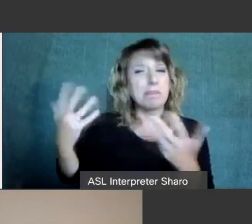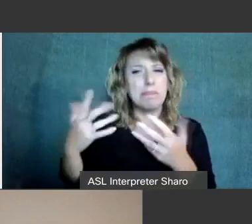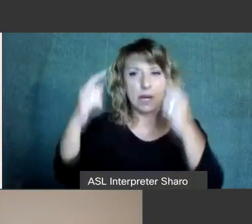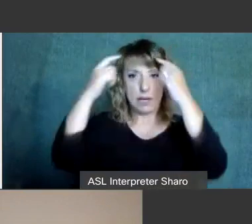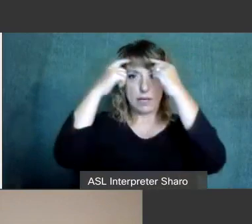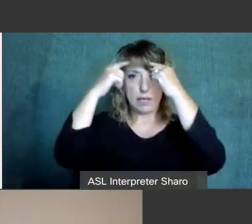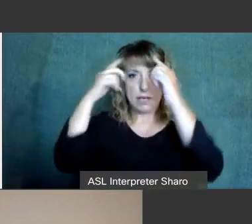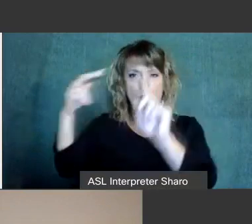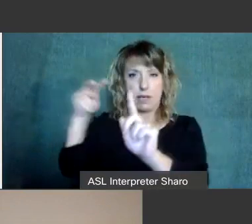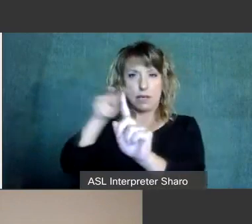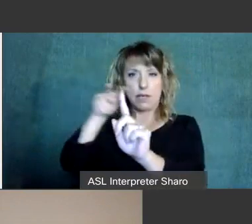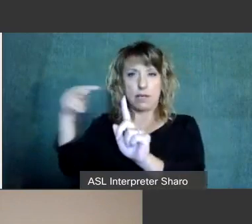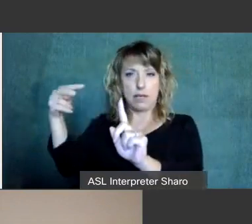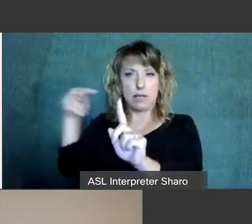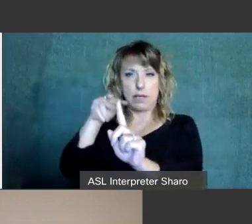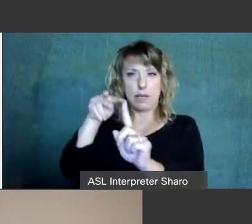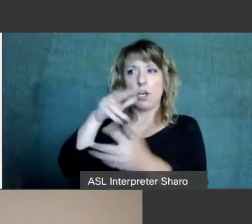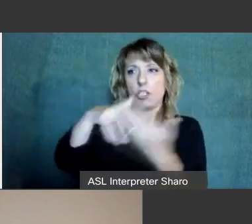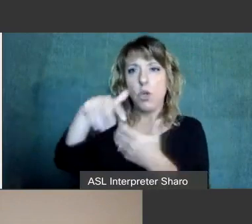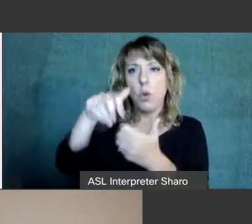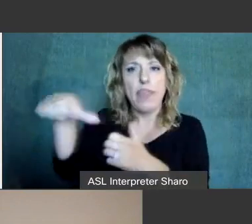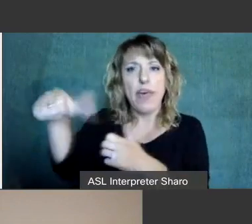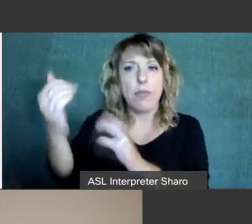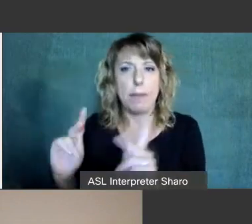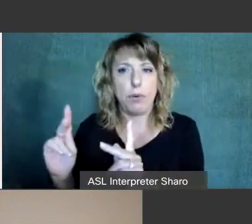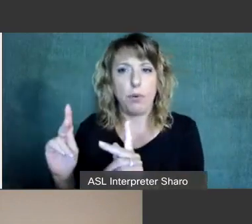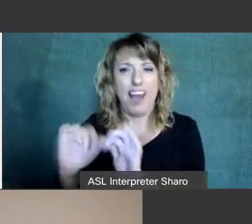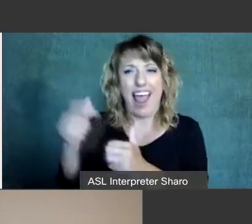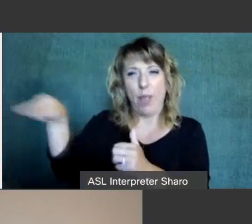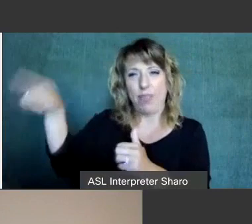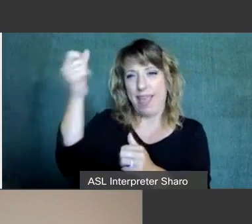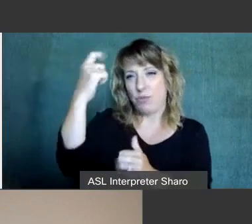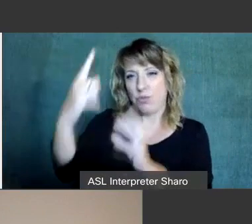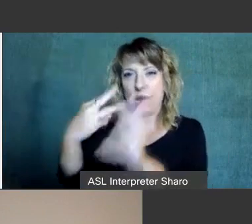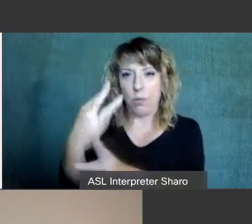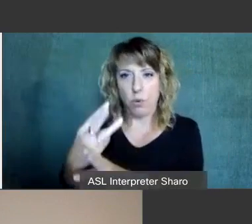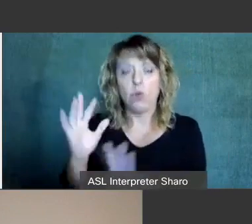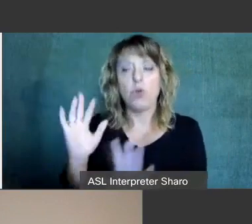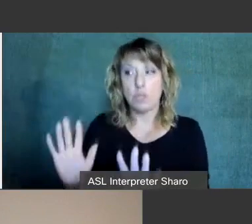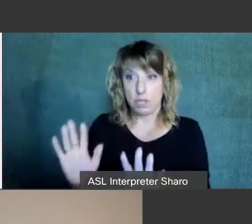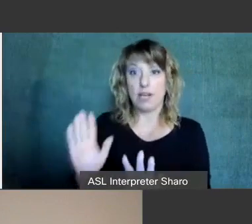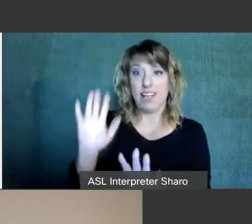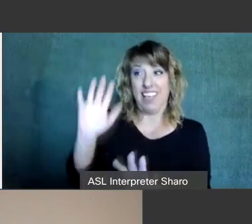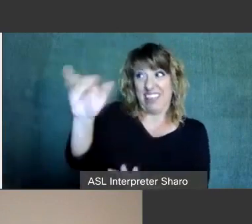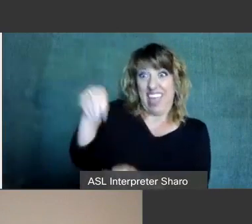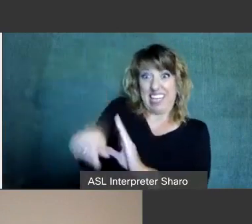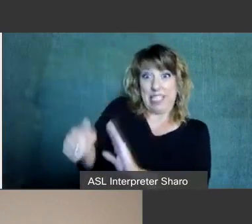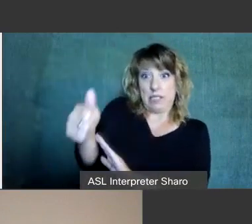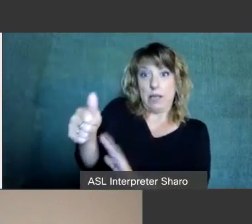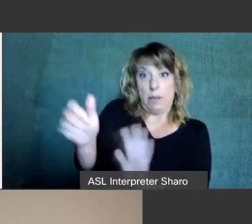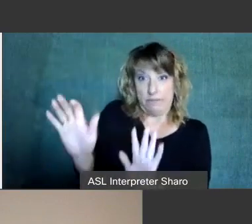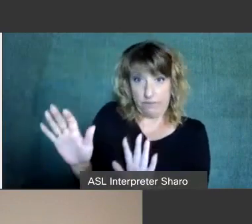and socializes with others and that in itself causes